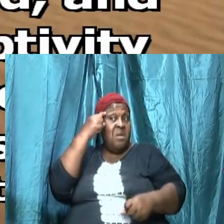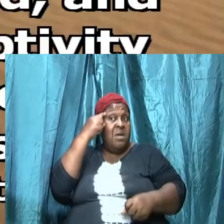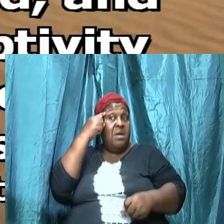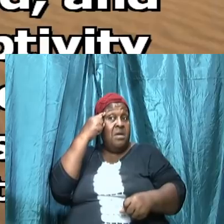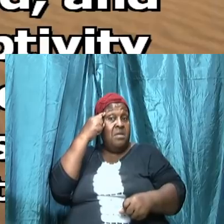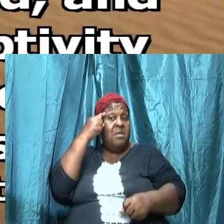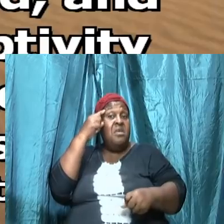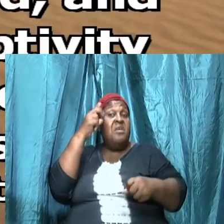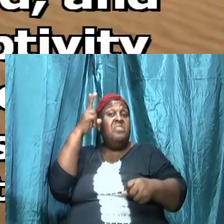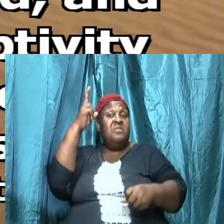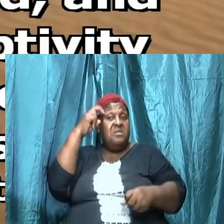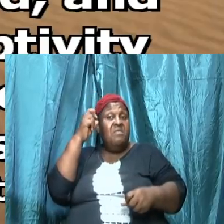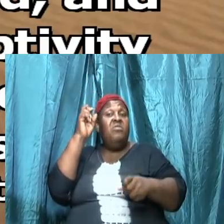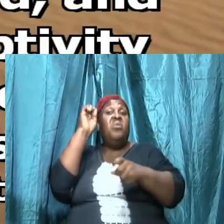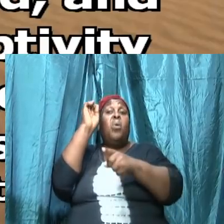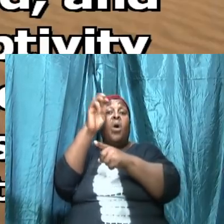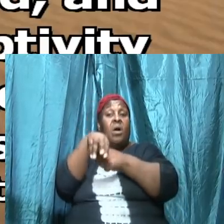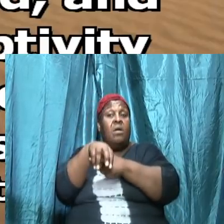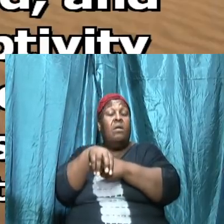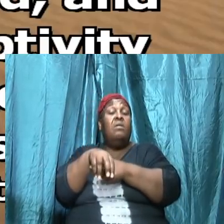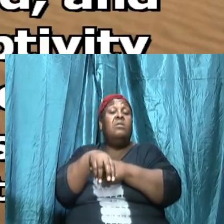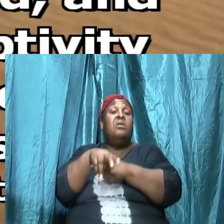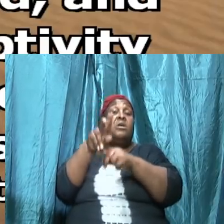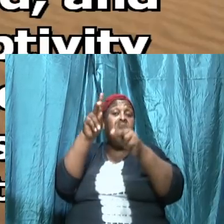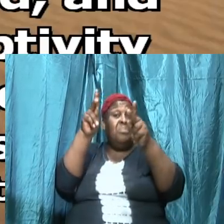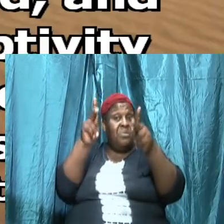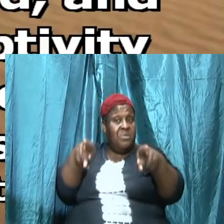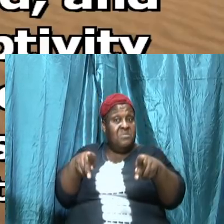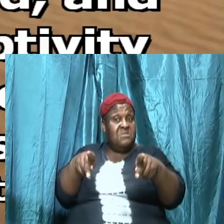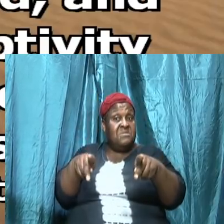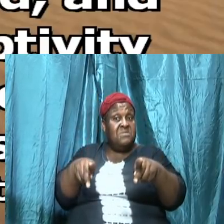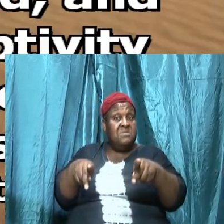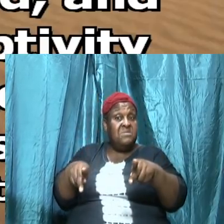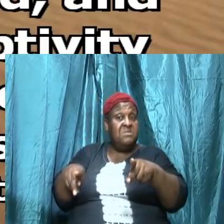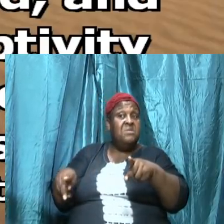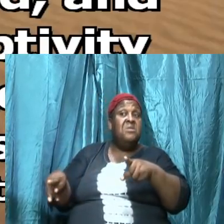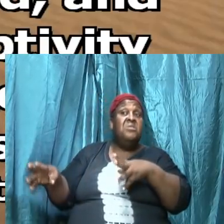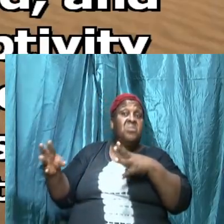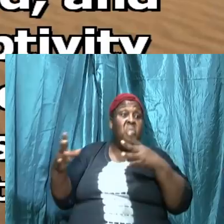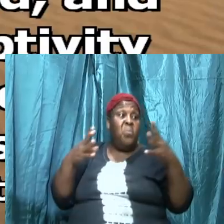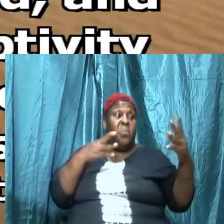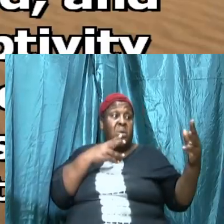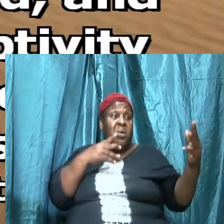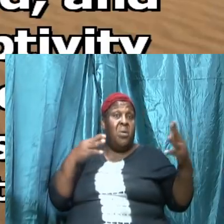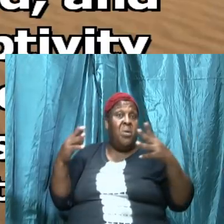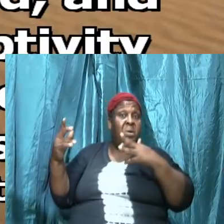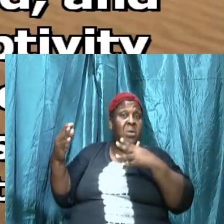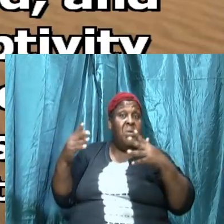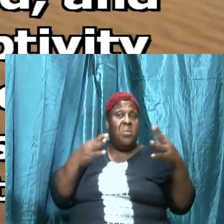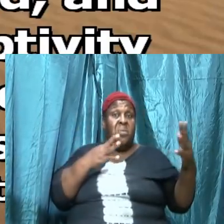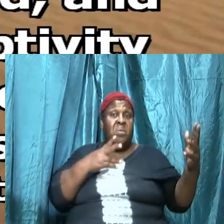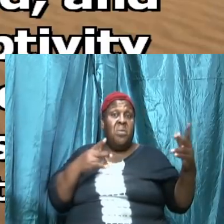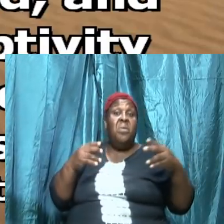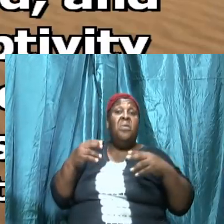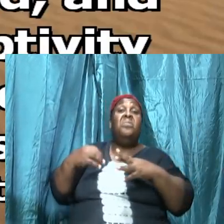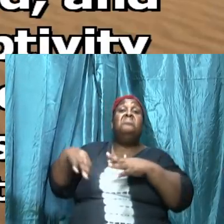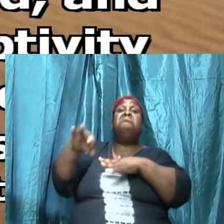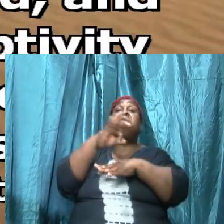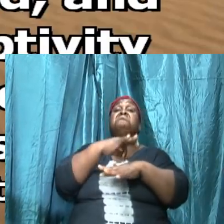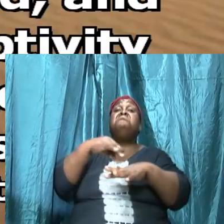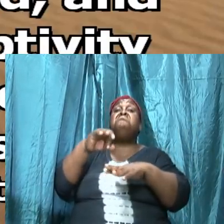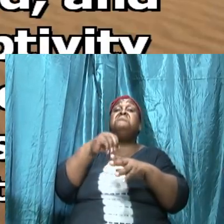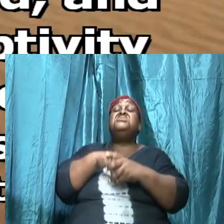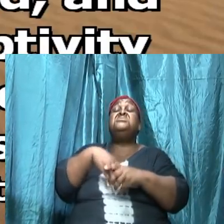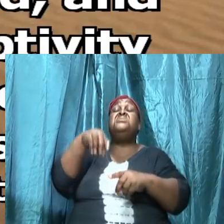person because brothers and sisters the battlefield a big part of our warfare is in the